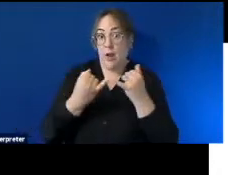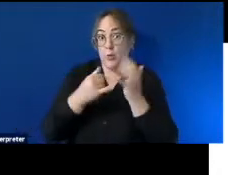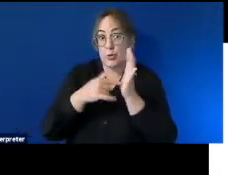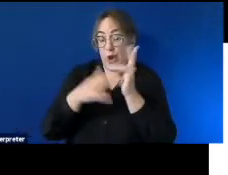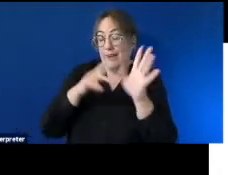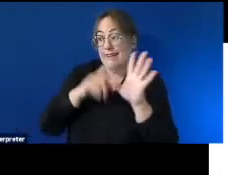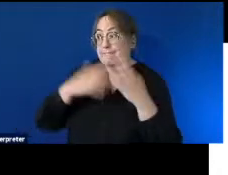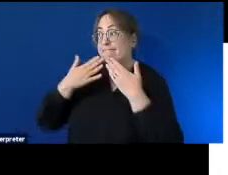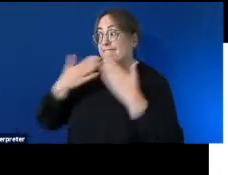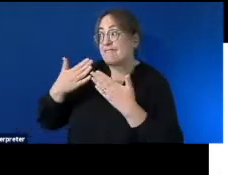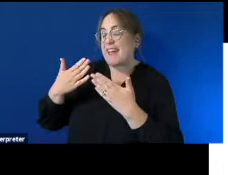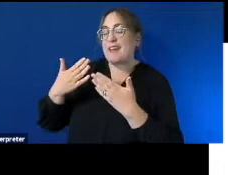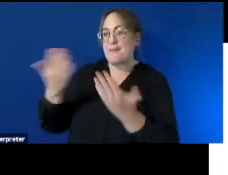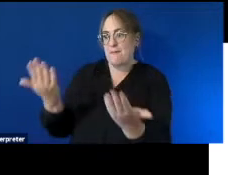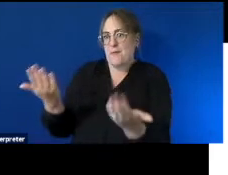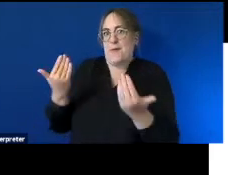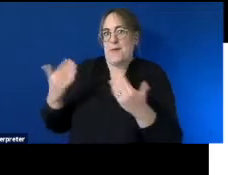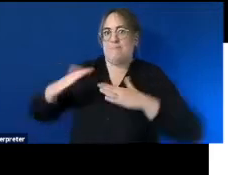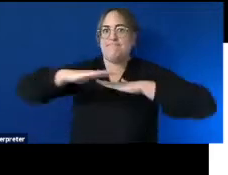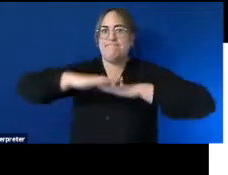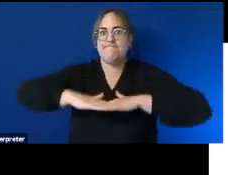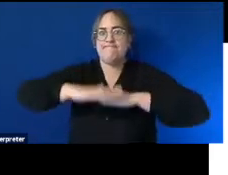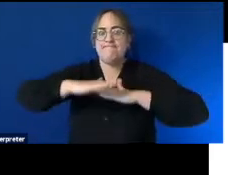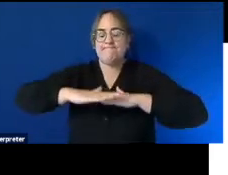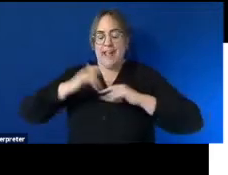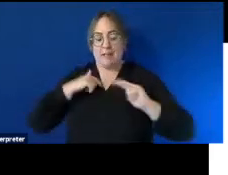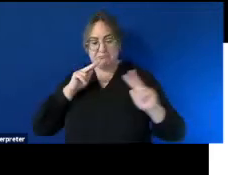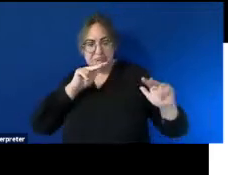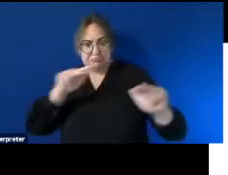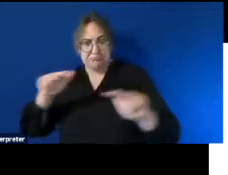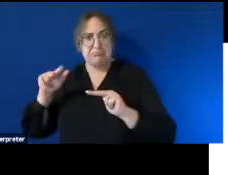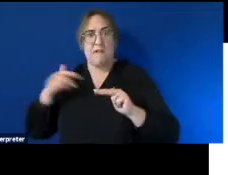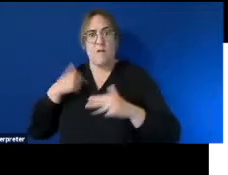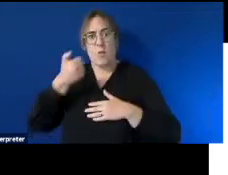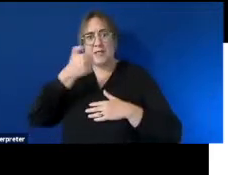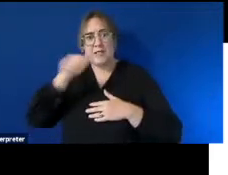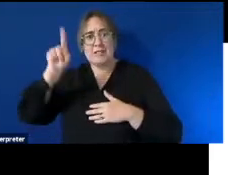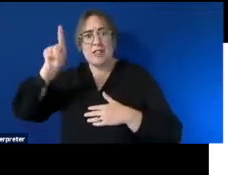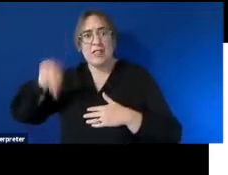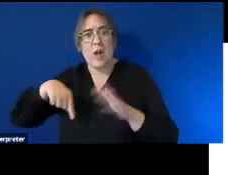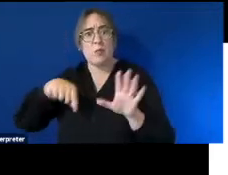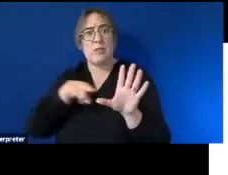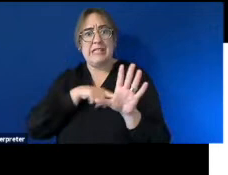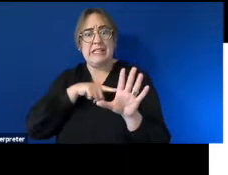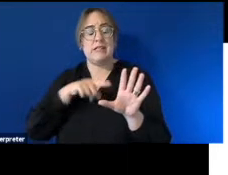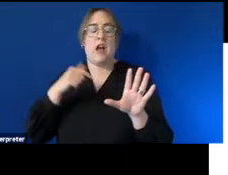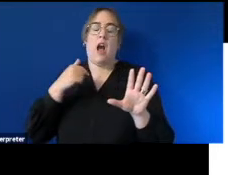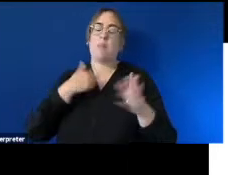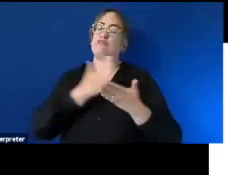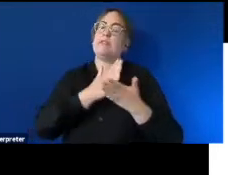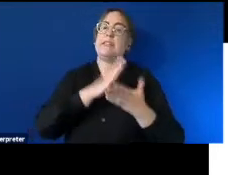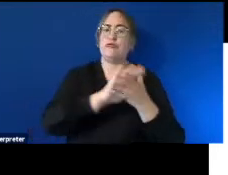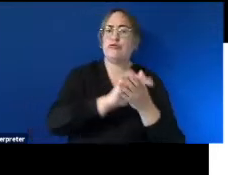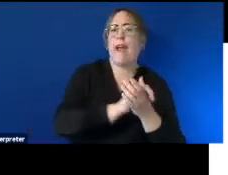us to this beautiful country that's been cared for by aboriginal people for around 60 000 years i feel very grateful to be living and working on this land